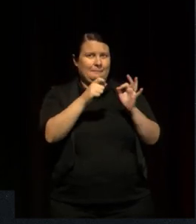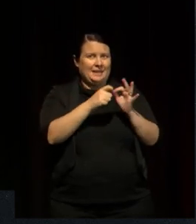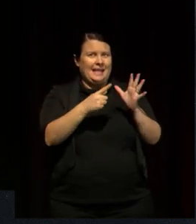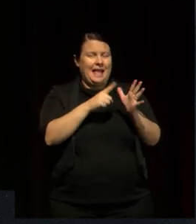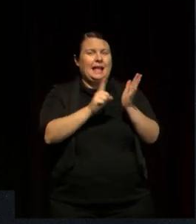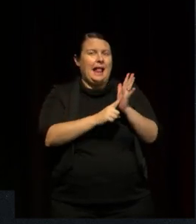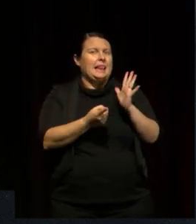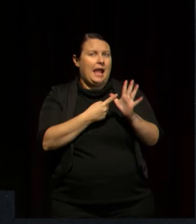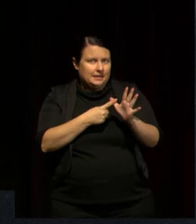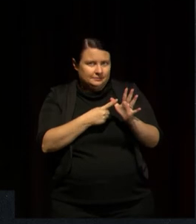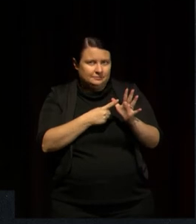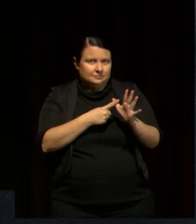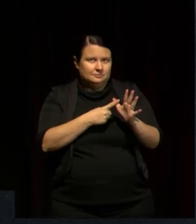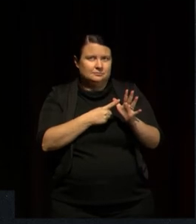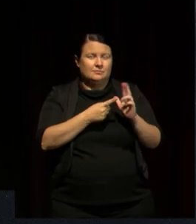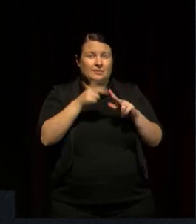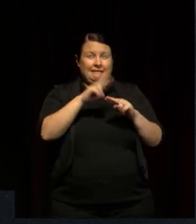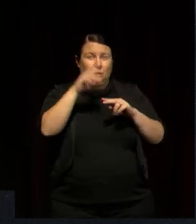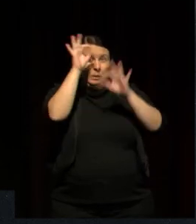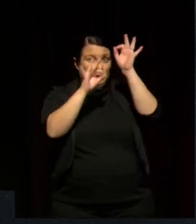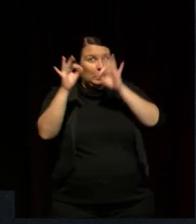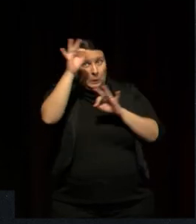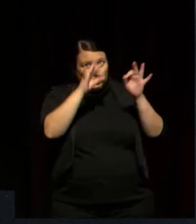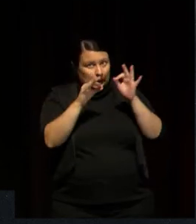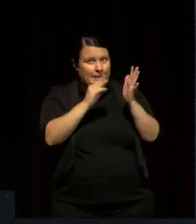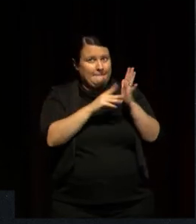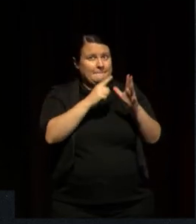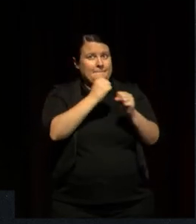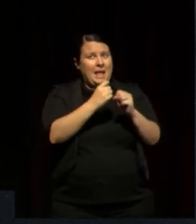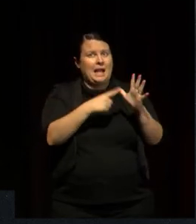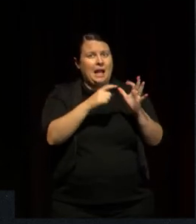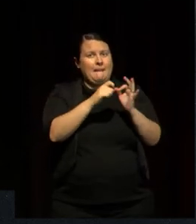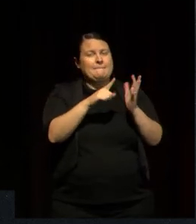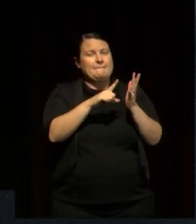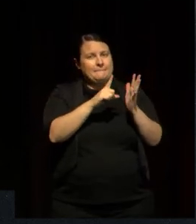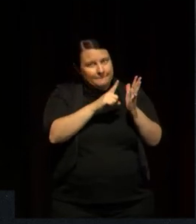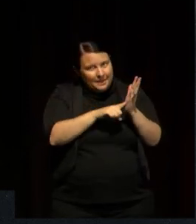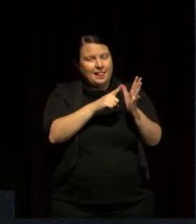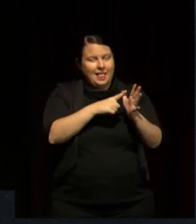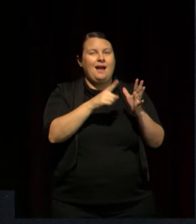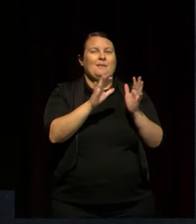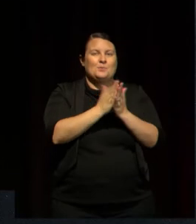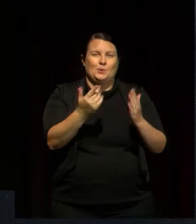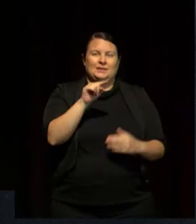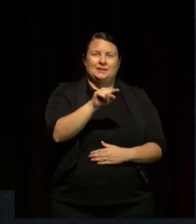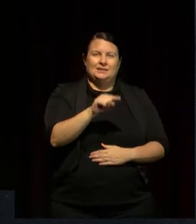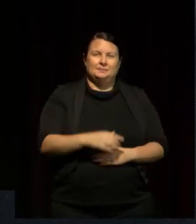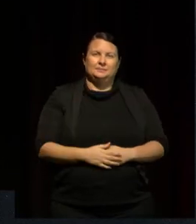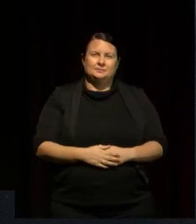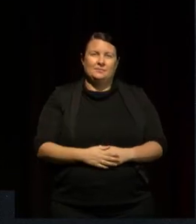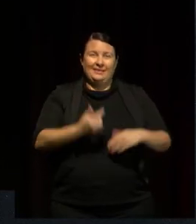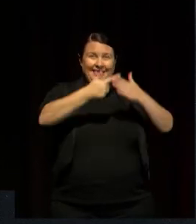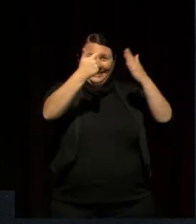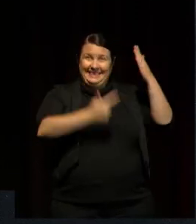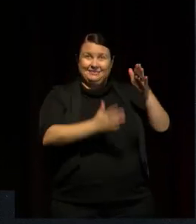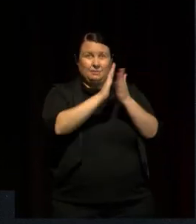-L-A, if you do want to have a little internet search on Magabala Books and you're not aware of them. Their list is phenomenal.